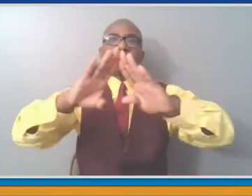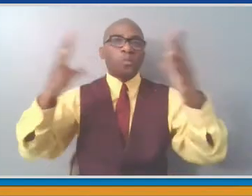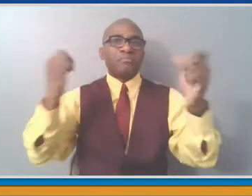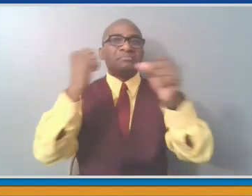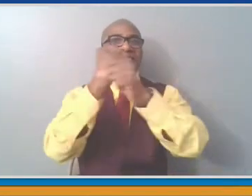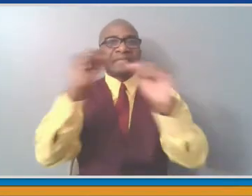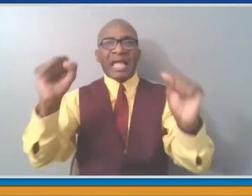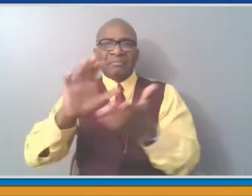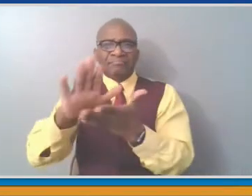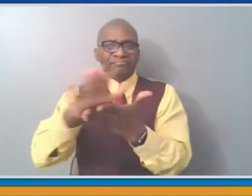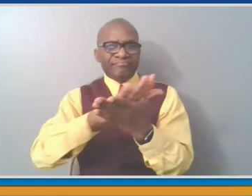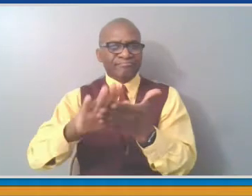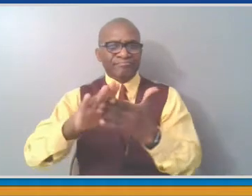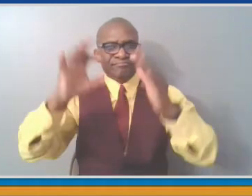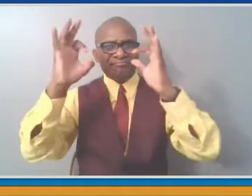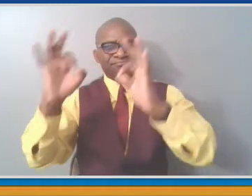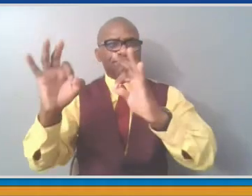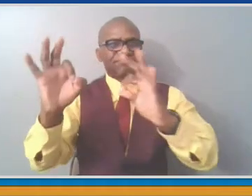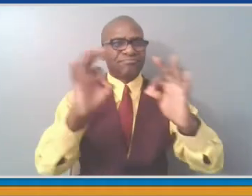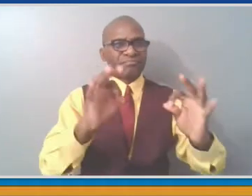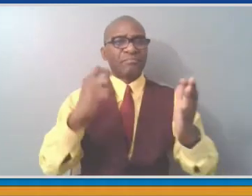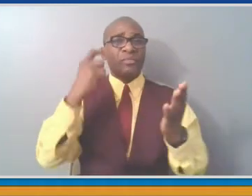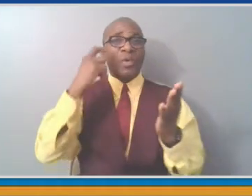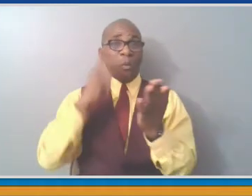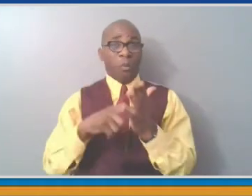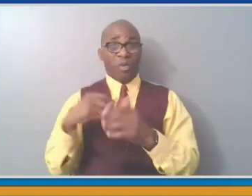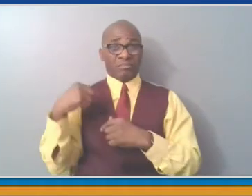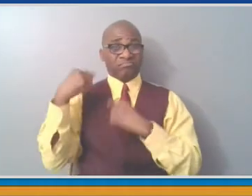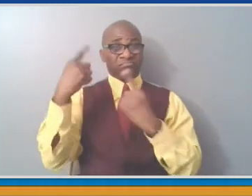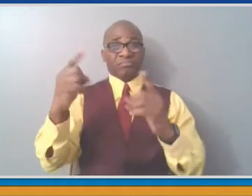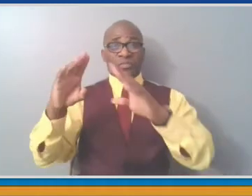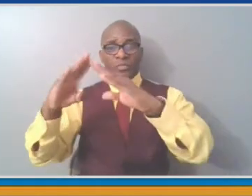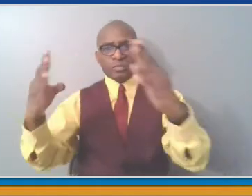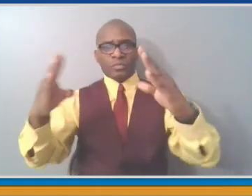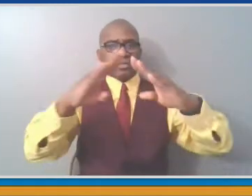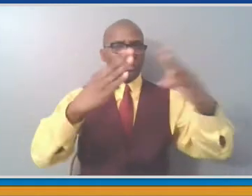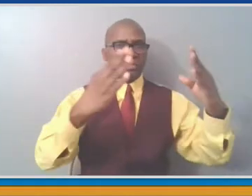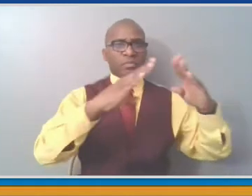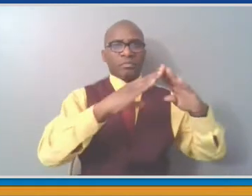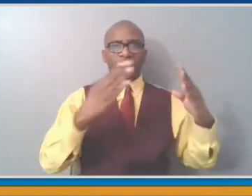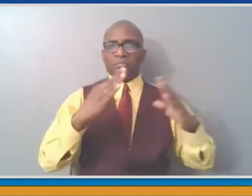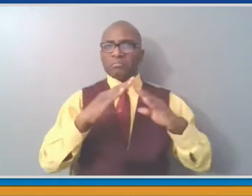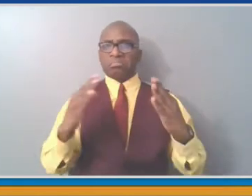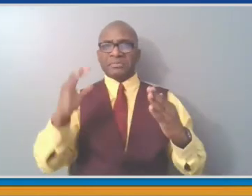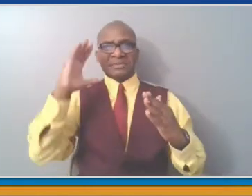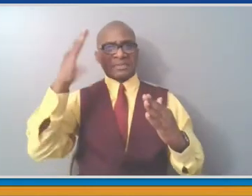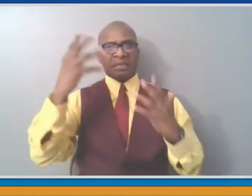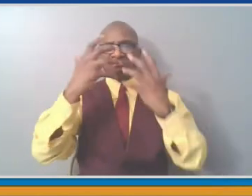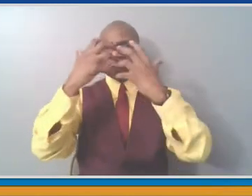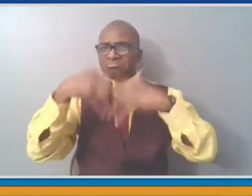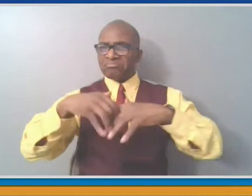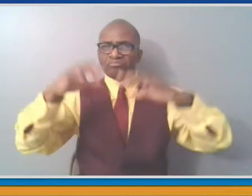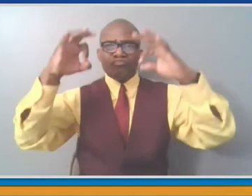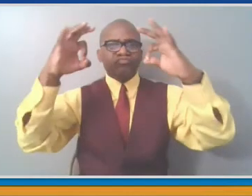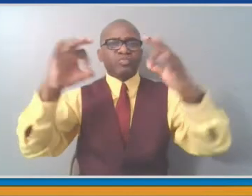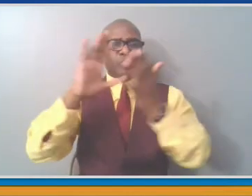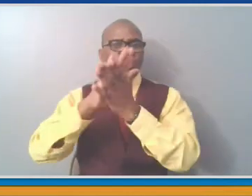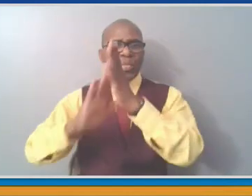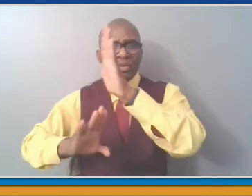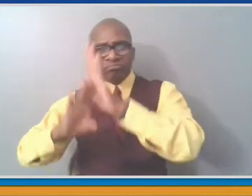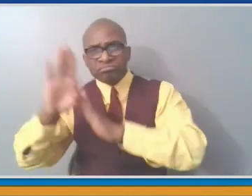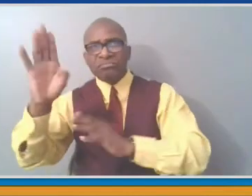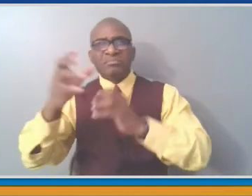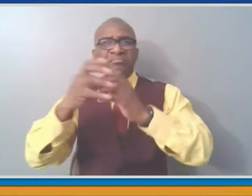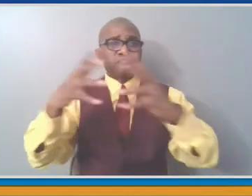schools have been very good. We opened up high-risk sports a few months ago when the governor gave the authority to counties to be able to do that.